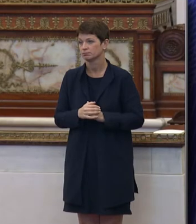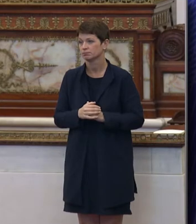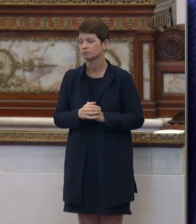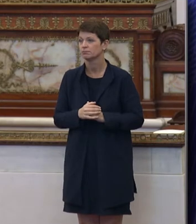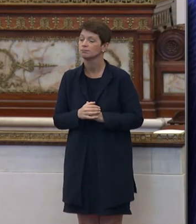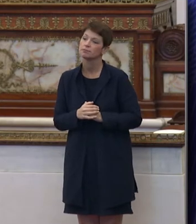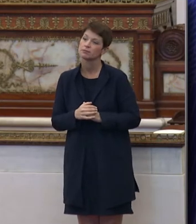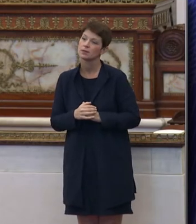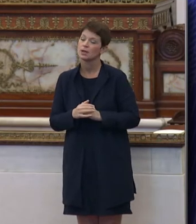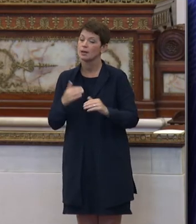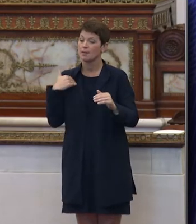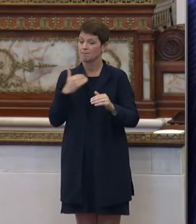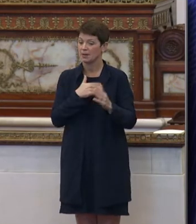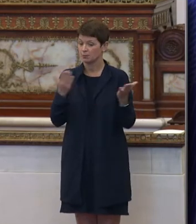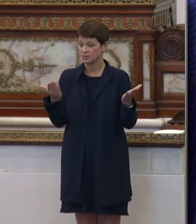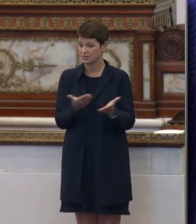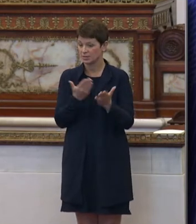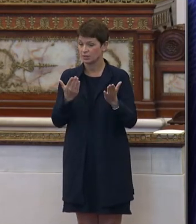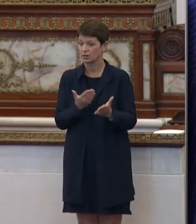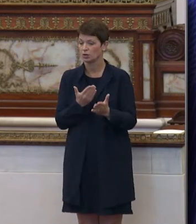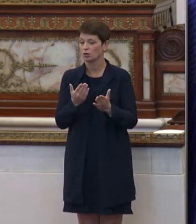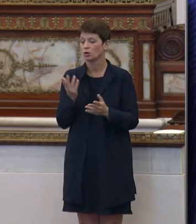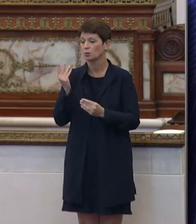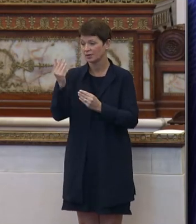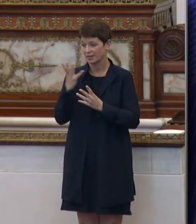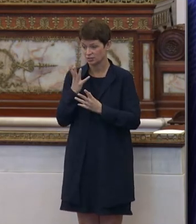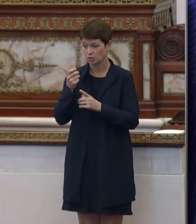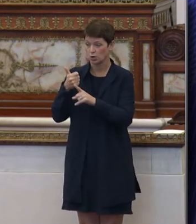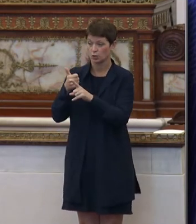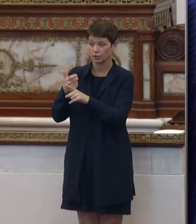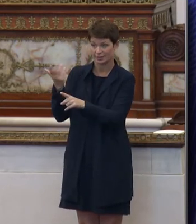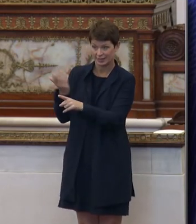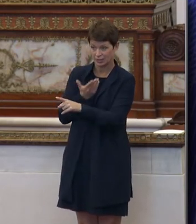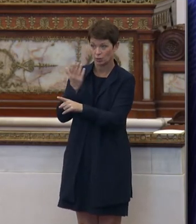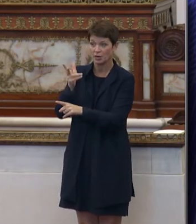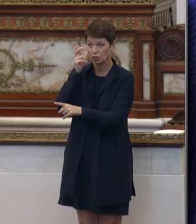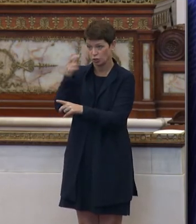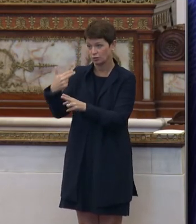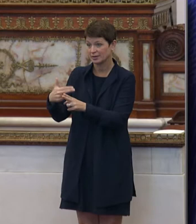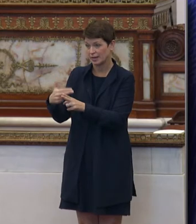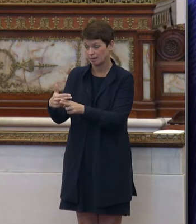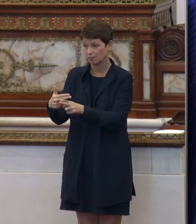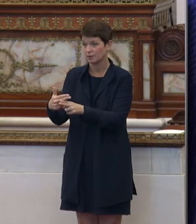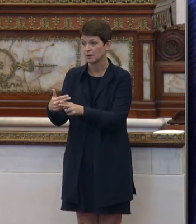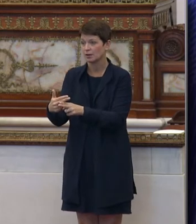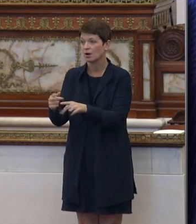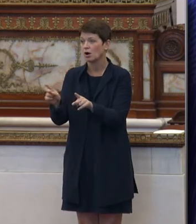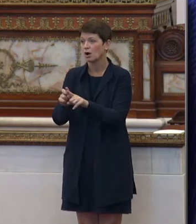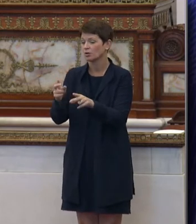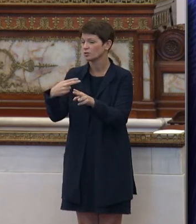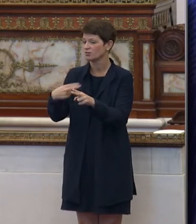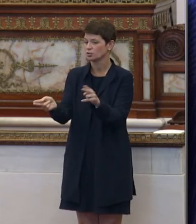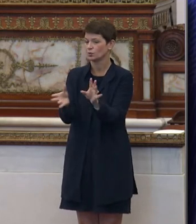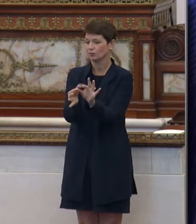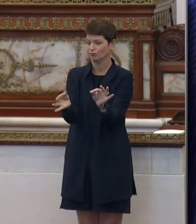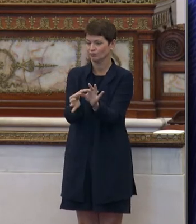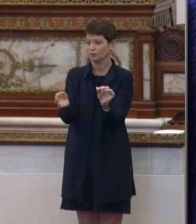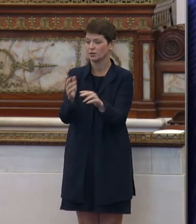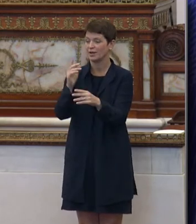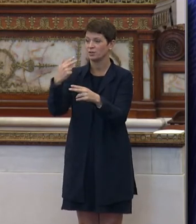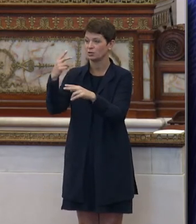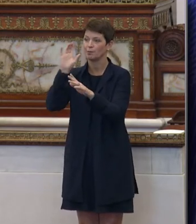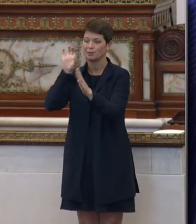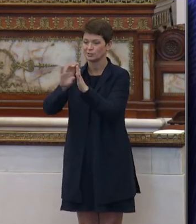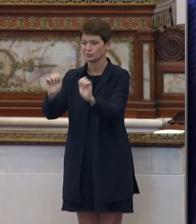attendance. Members that are in attendance will indicate that you are present when your name is called and also please say a few brief words when